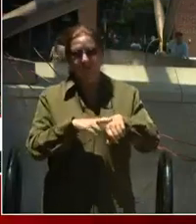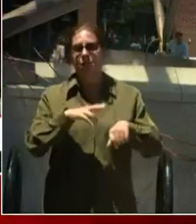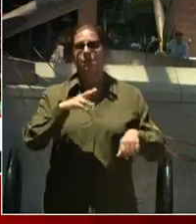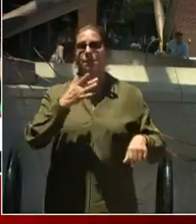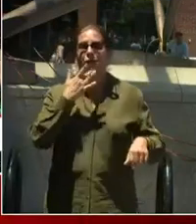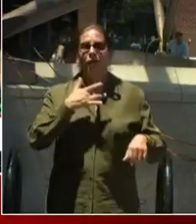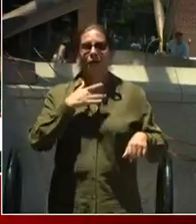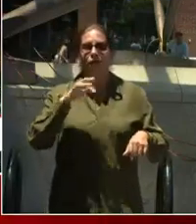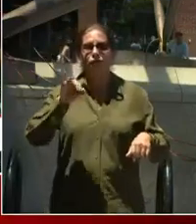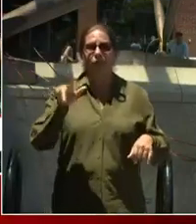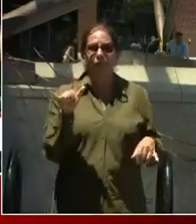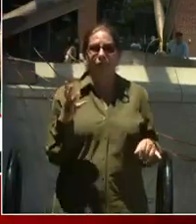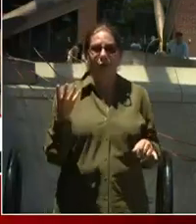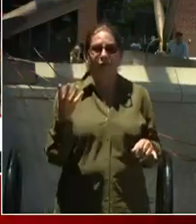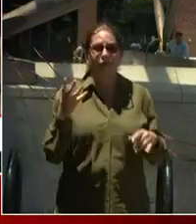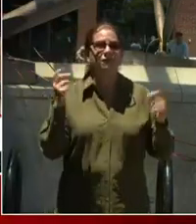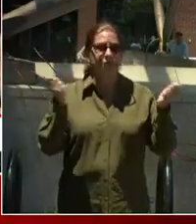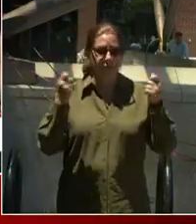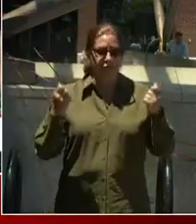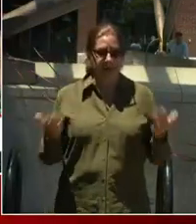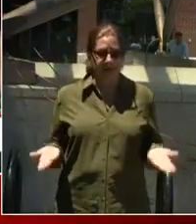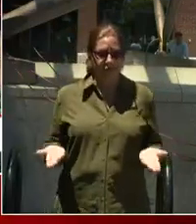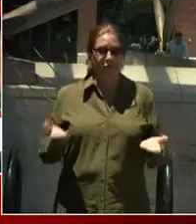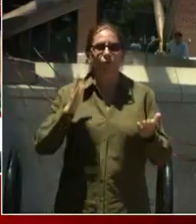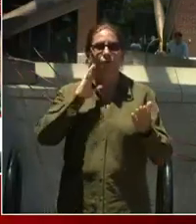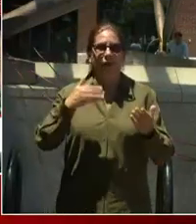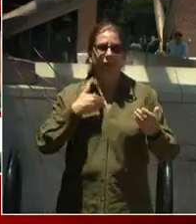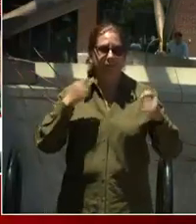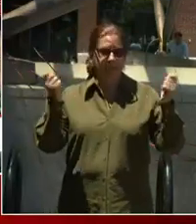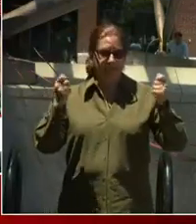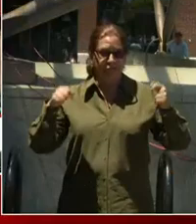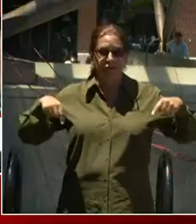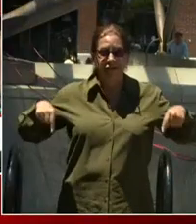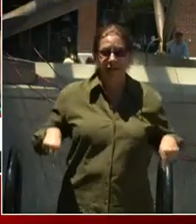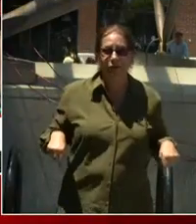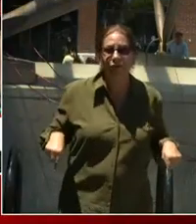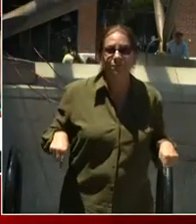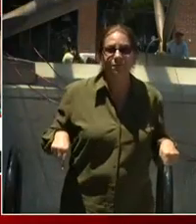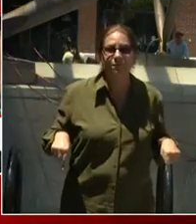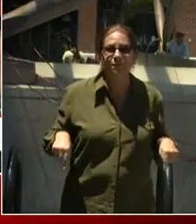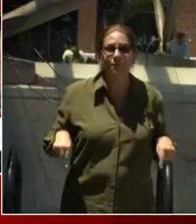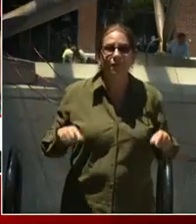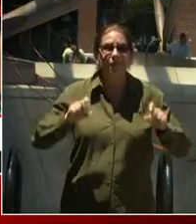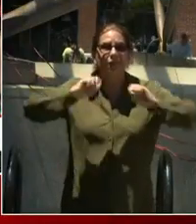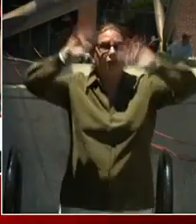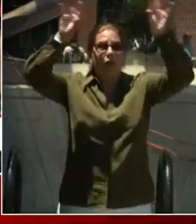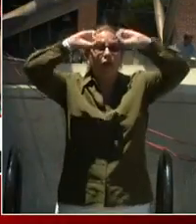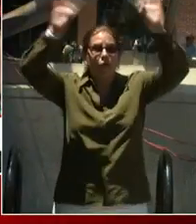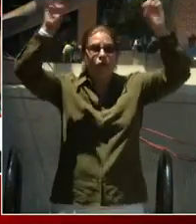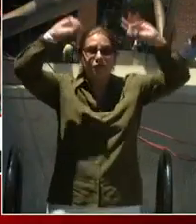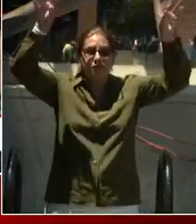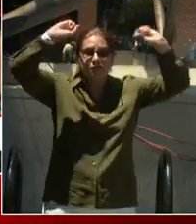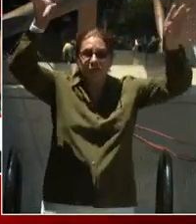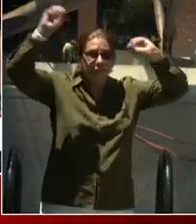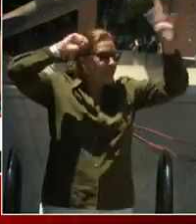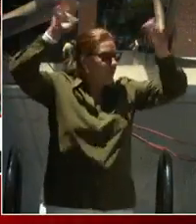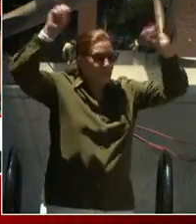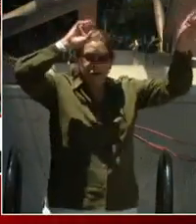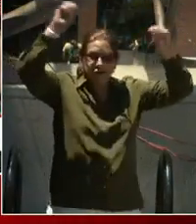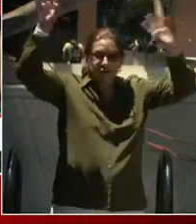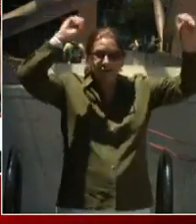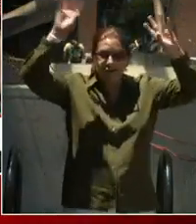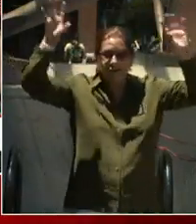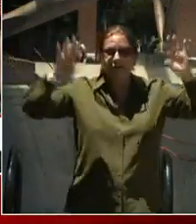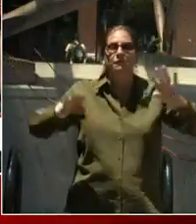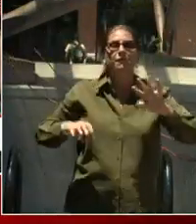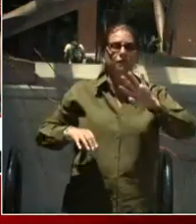announced that the nation's fireworks are going to happen on July 4th. Now, July 4th is, what,